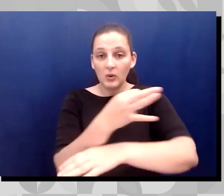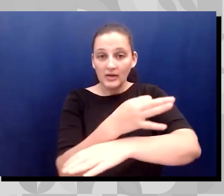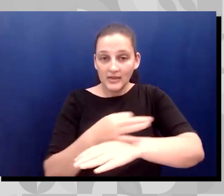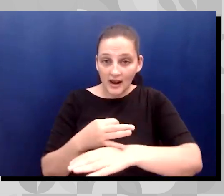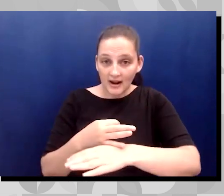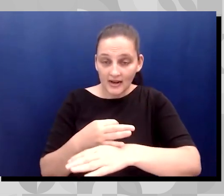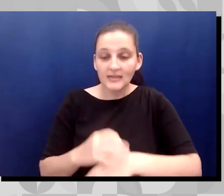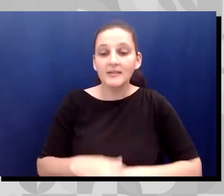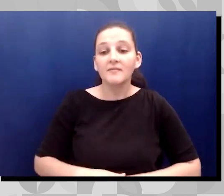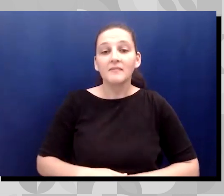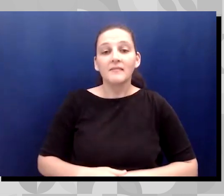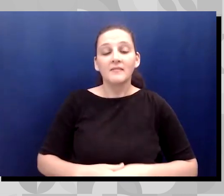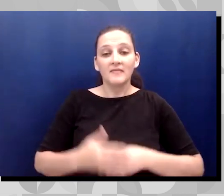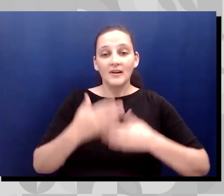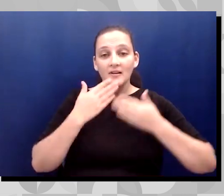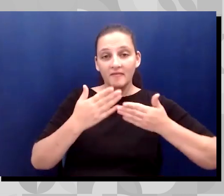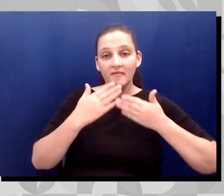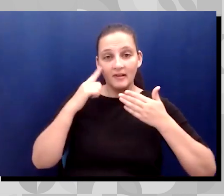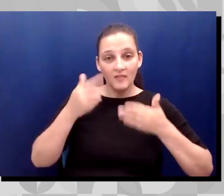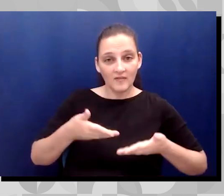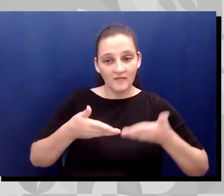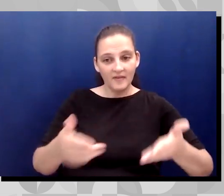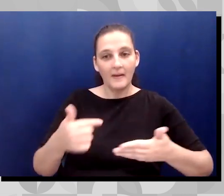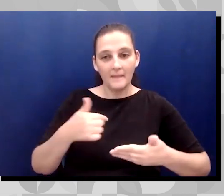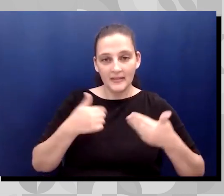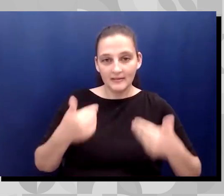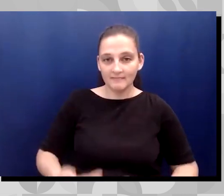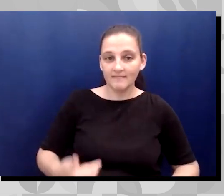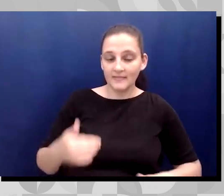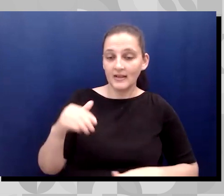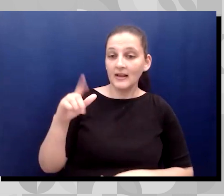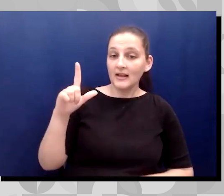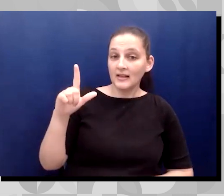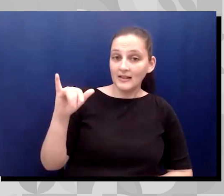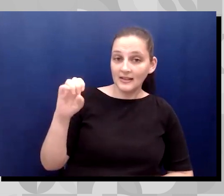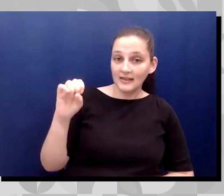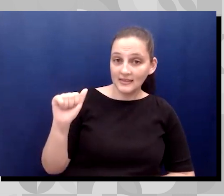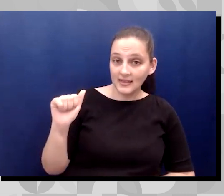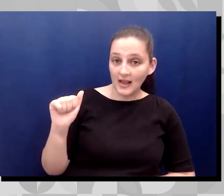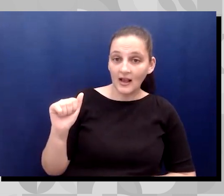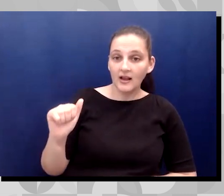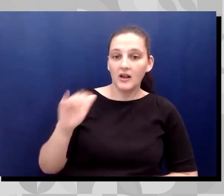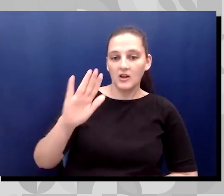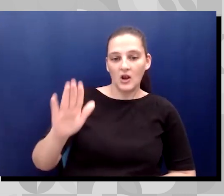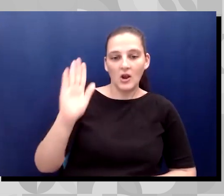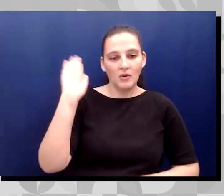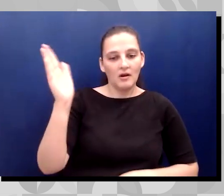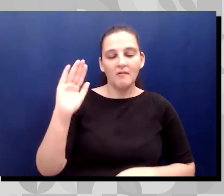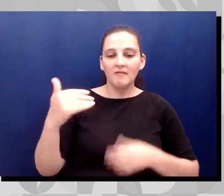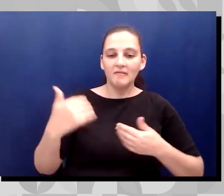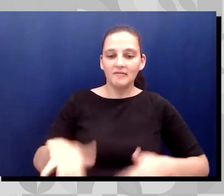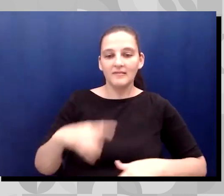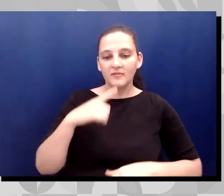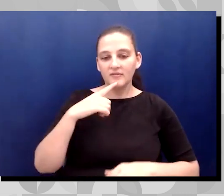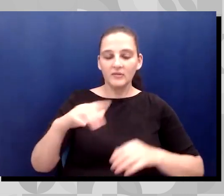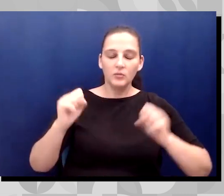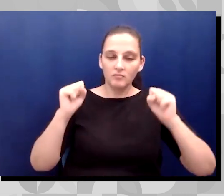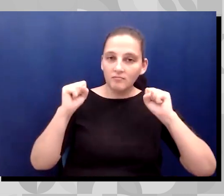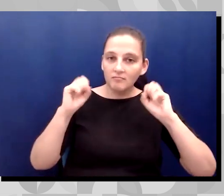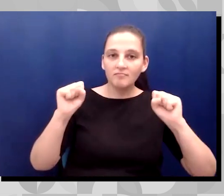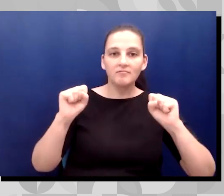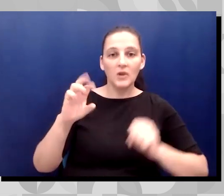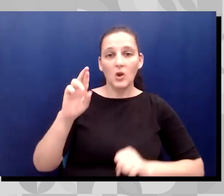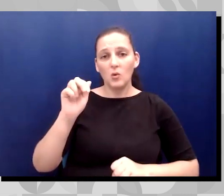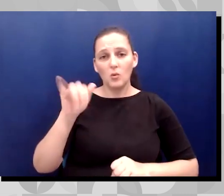me, Lisa. Your presentation was awesome. And Ray, that's up to you